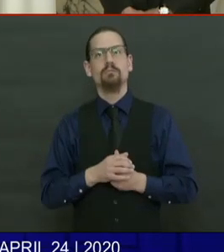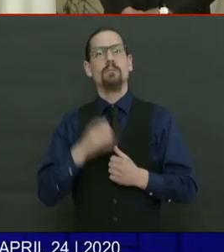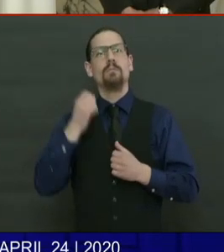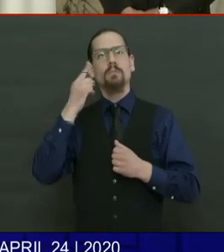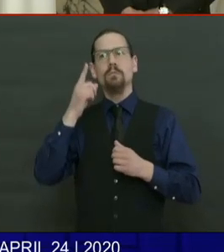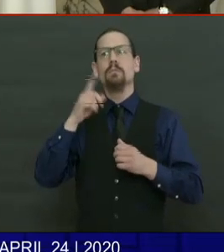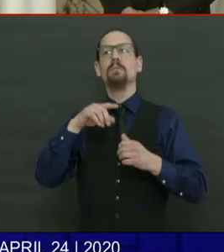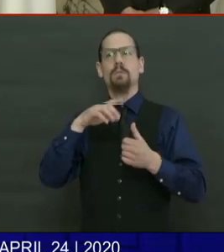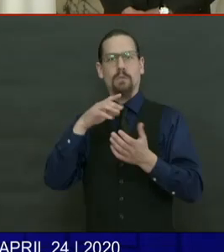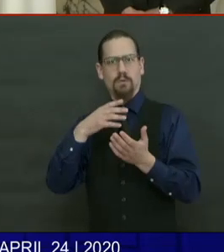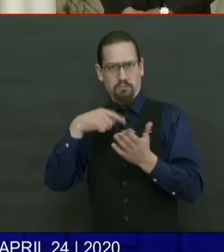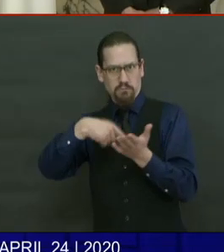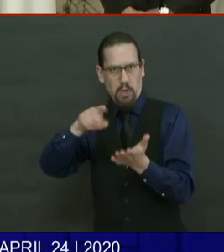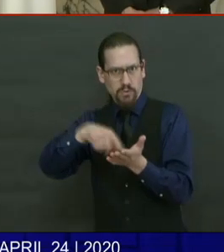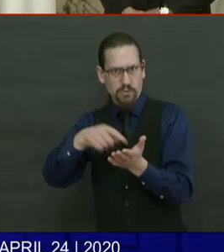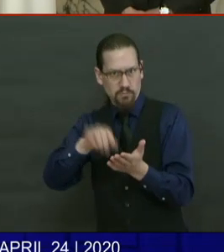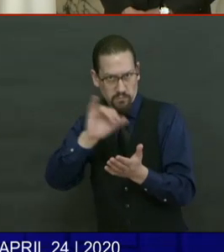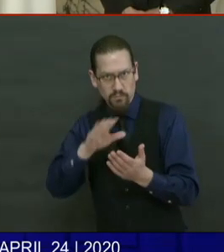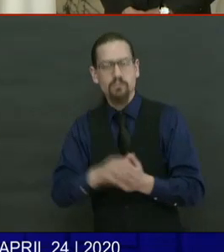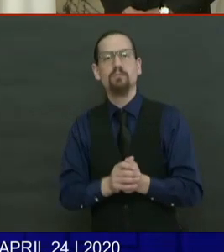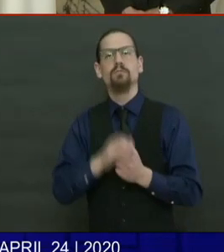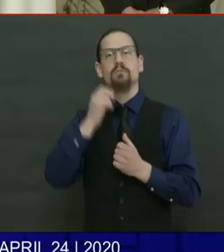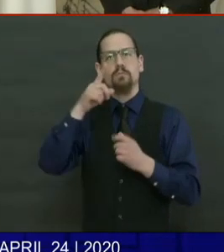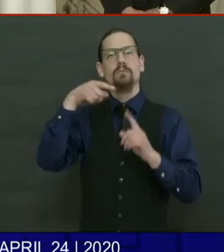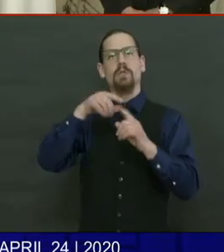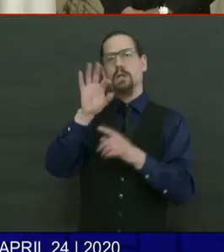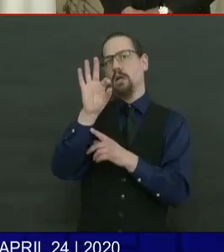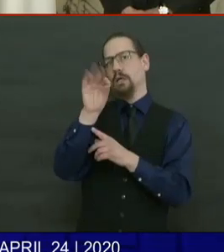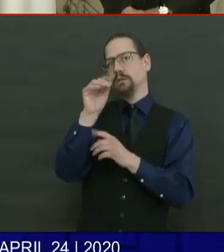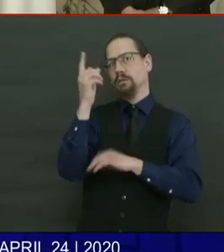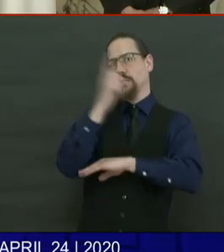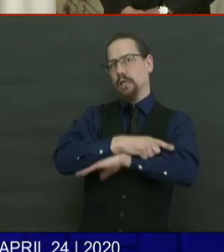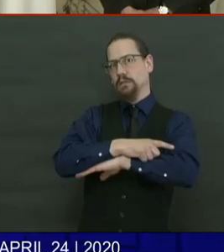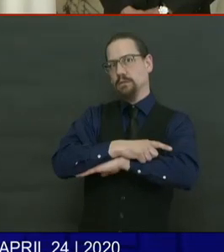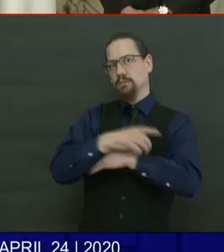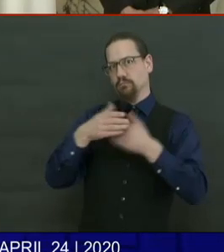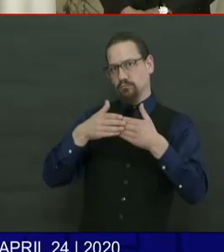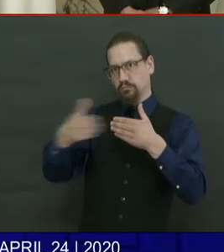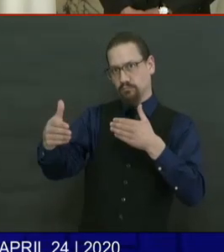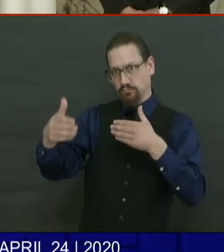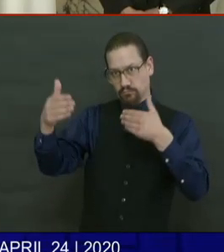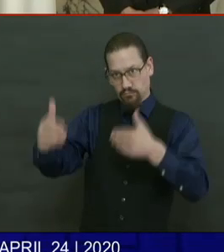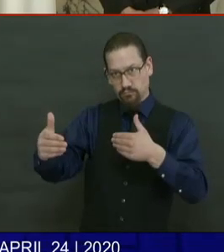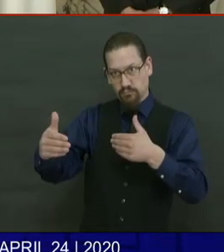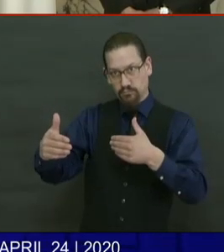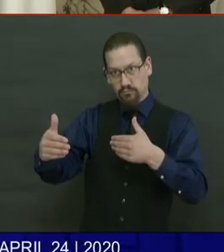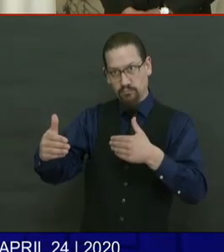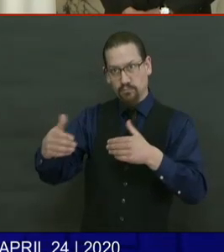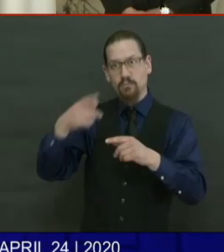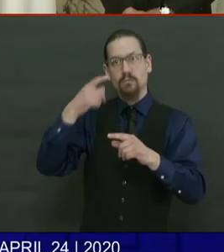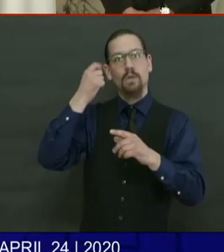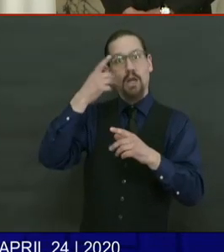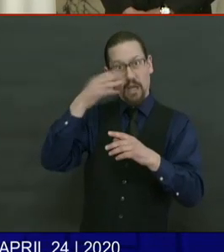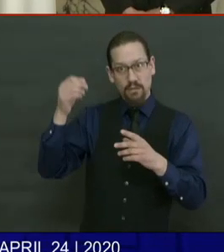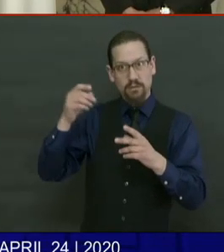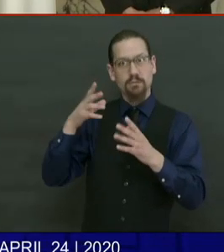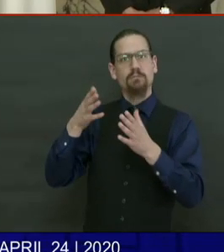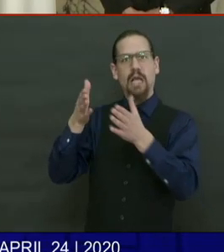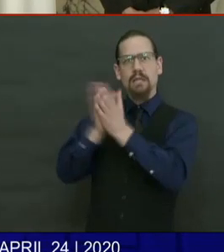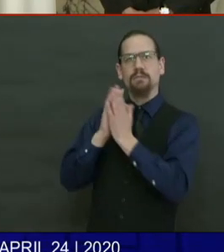-19 with the opportunity to ask for additional relief. Second,